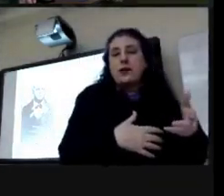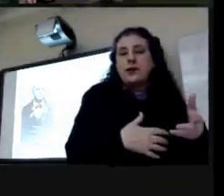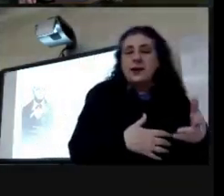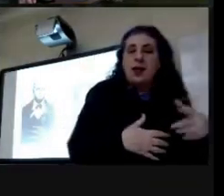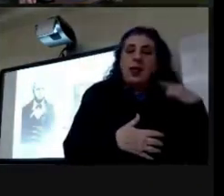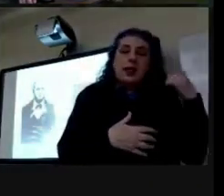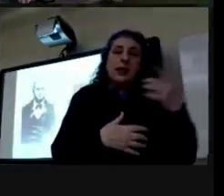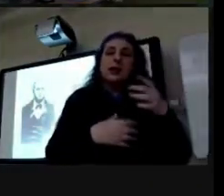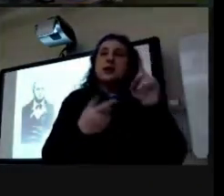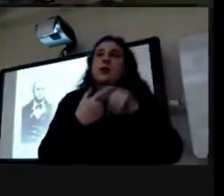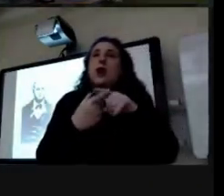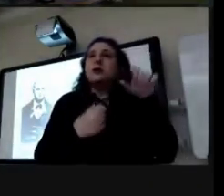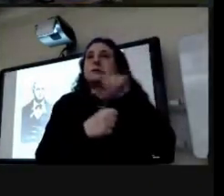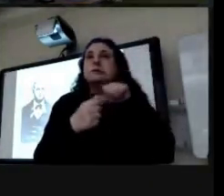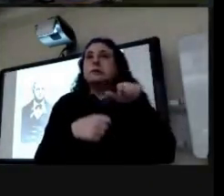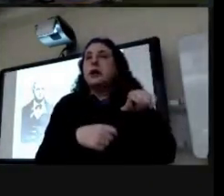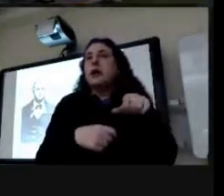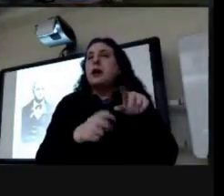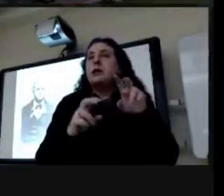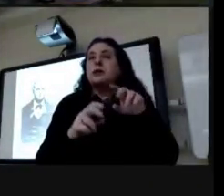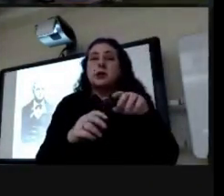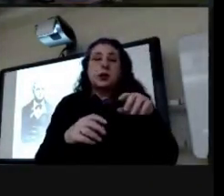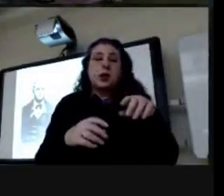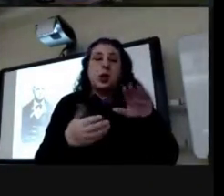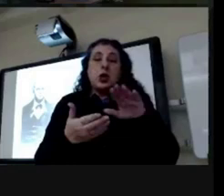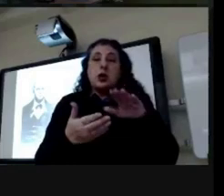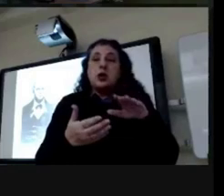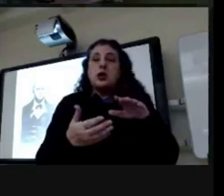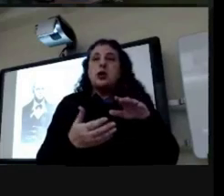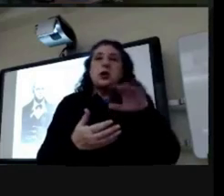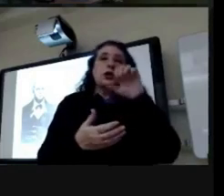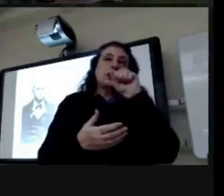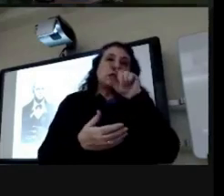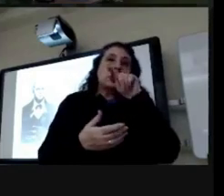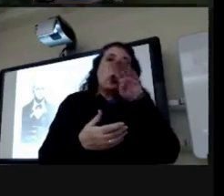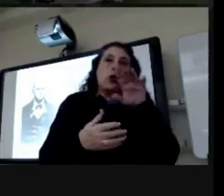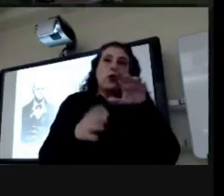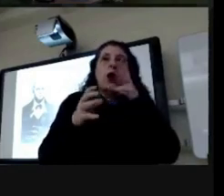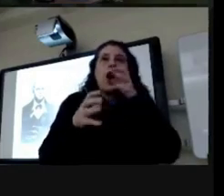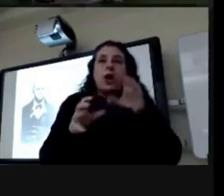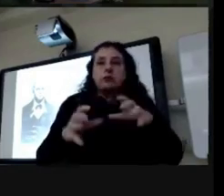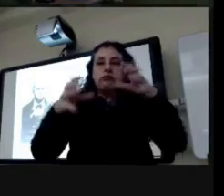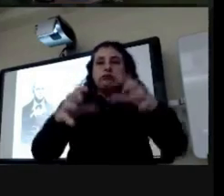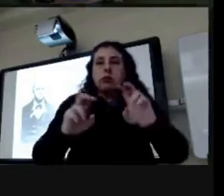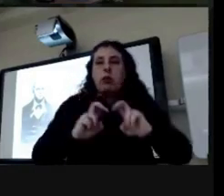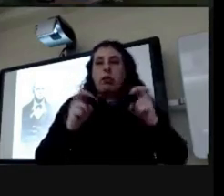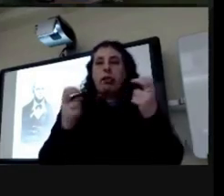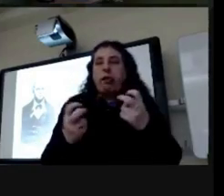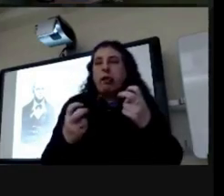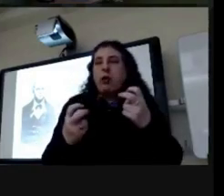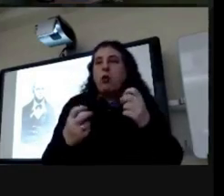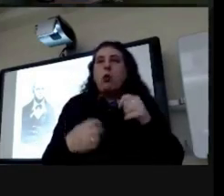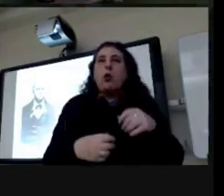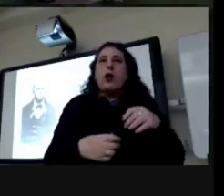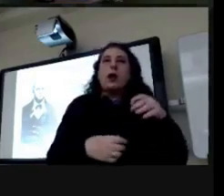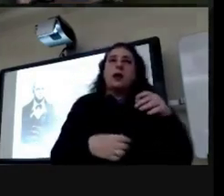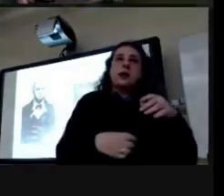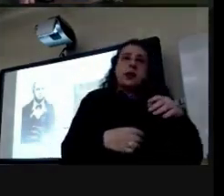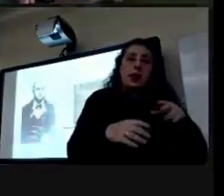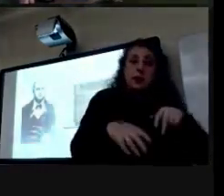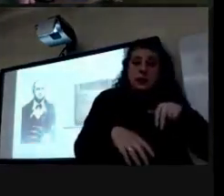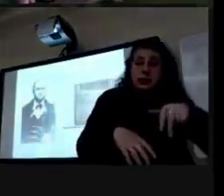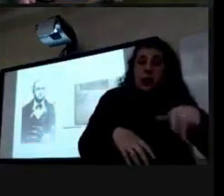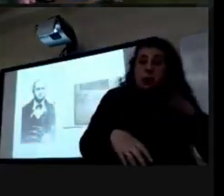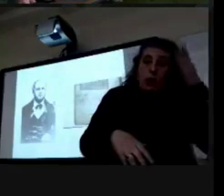time there uh they gathered around the stove in the winter and out in front on the sidewalk in the summer uh later roland biller recalled quote